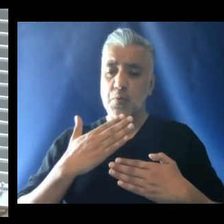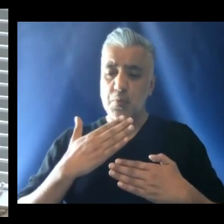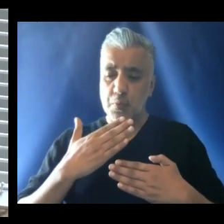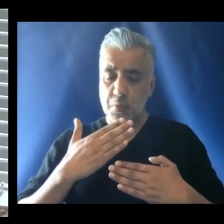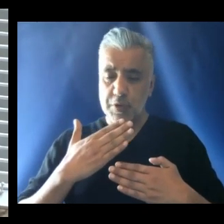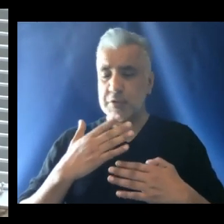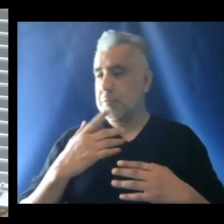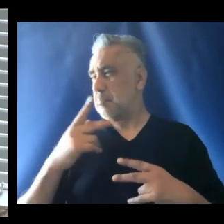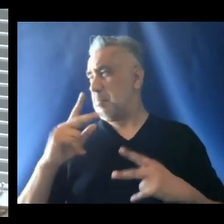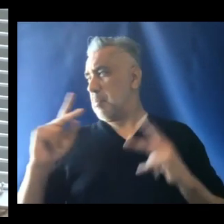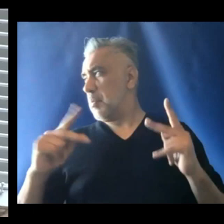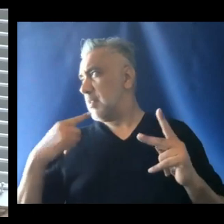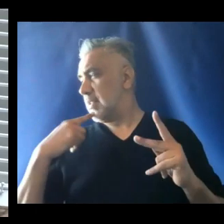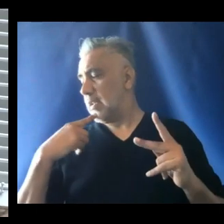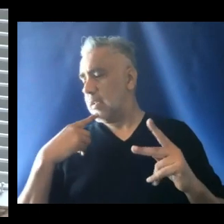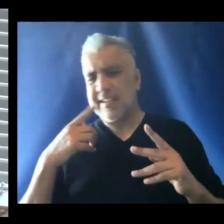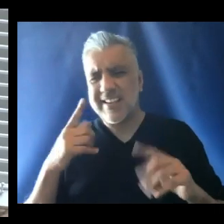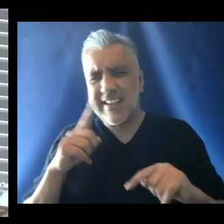think this cannot be possible.